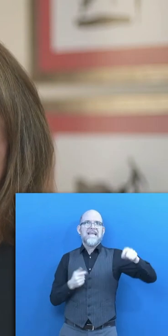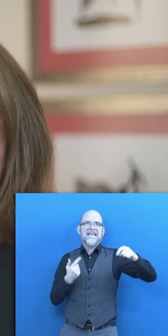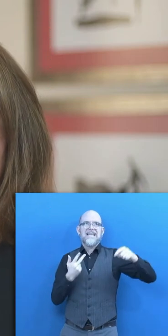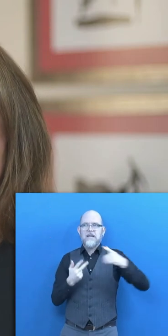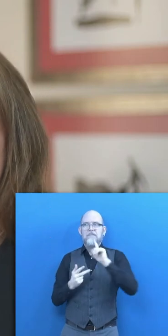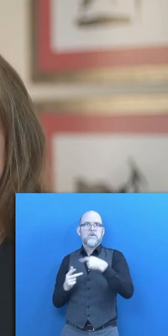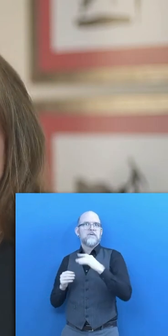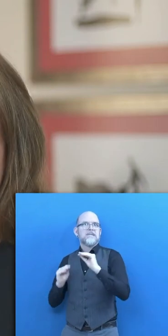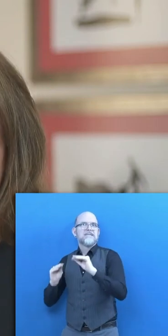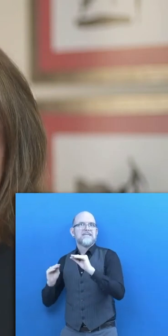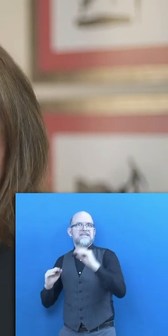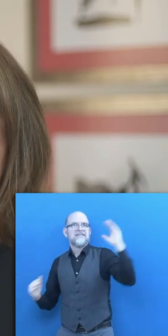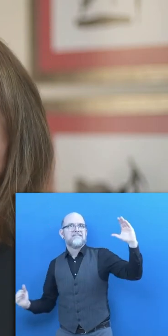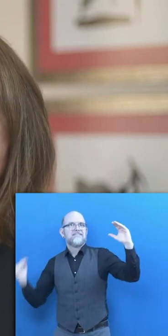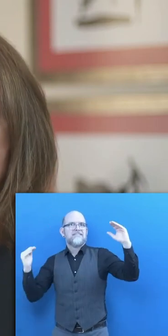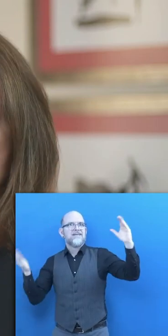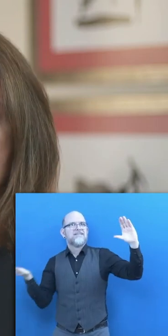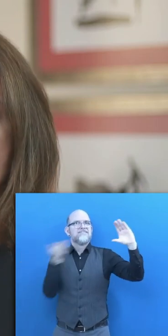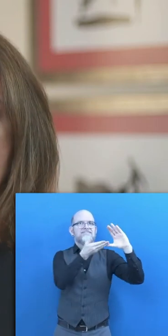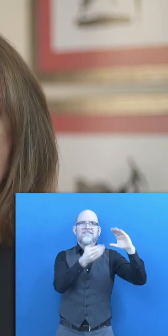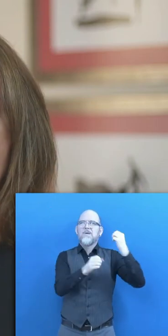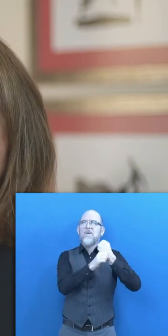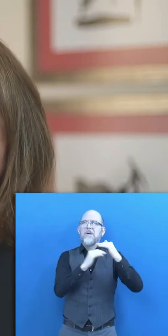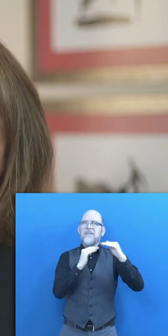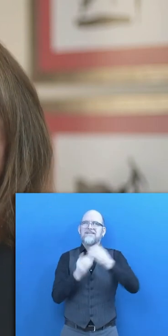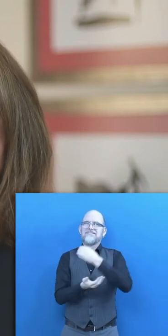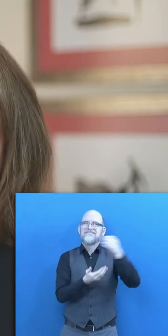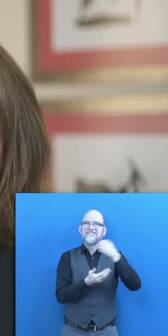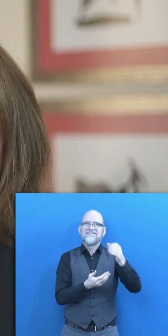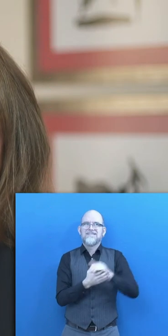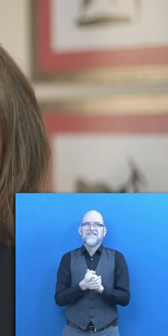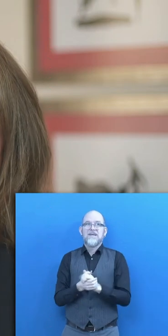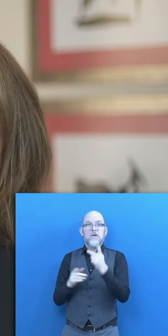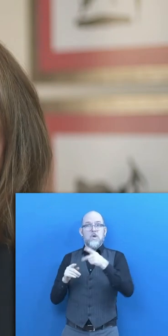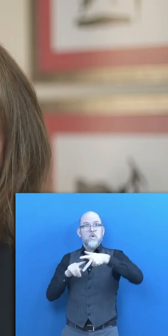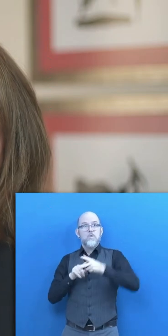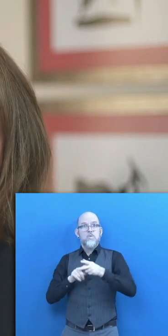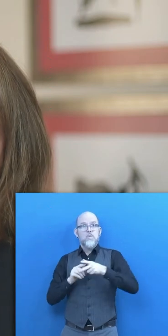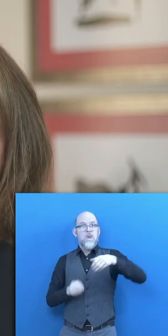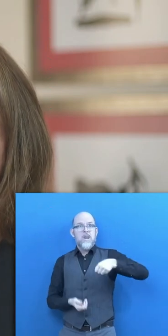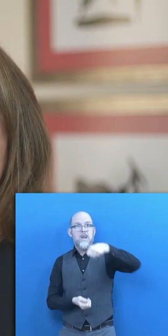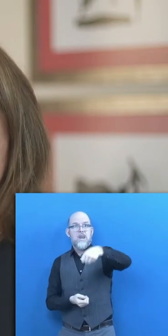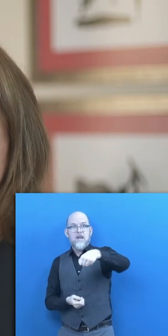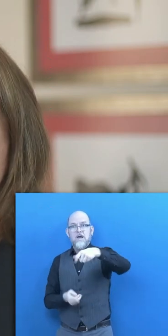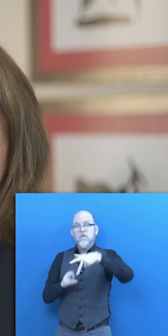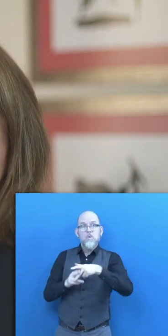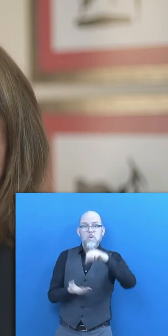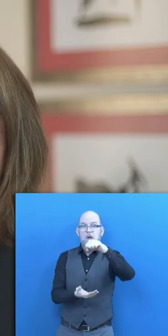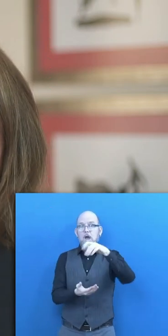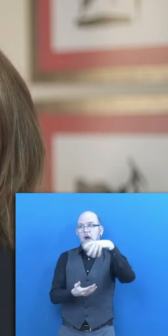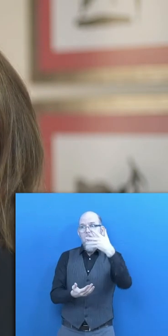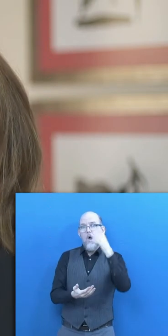their employability and ensure that they have the tools to adapt to the changes that may come.